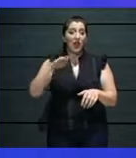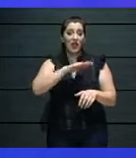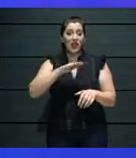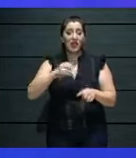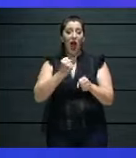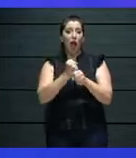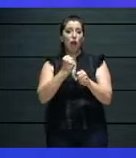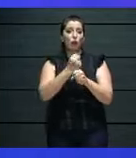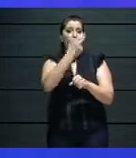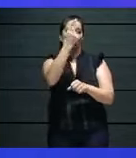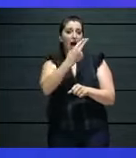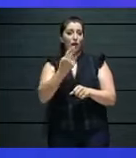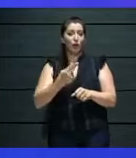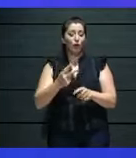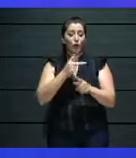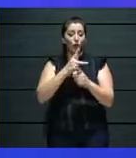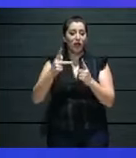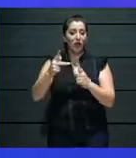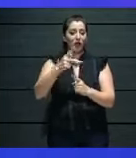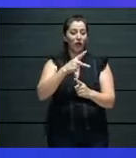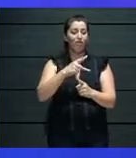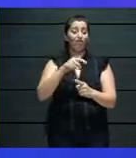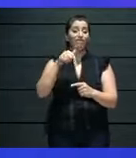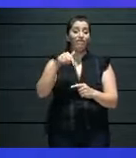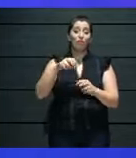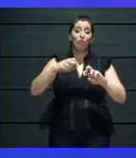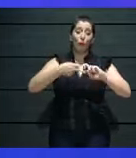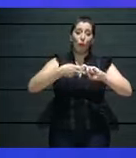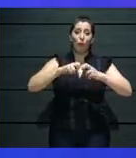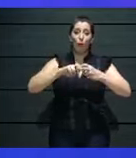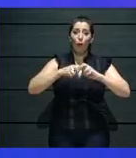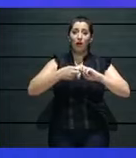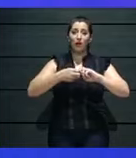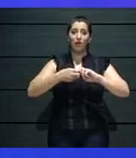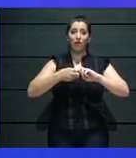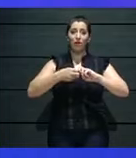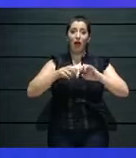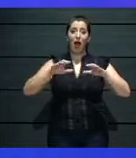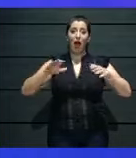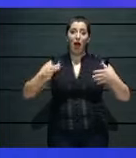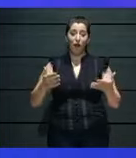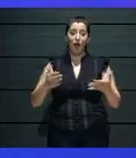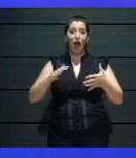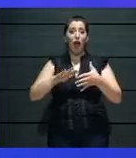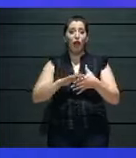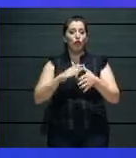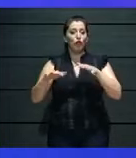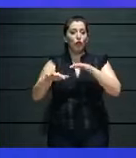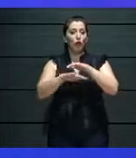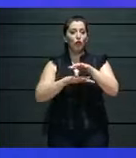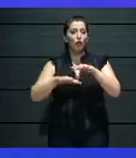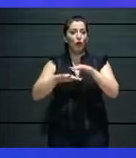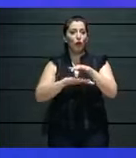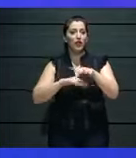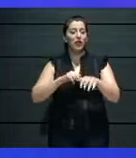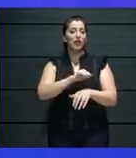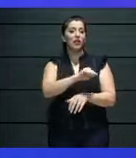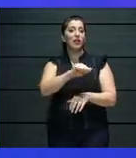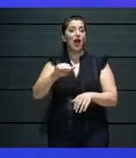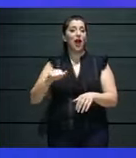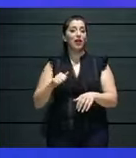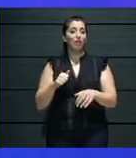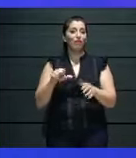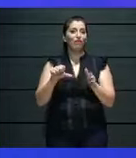I would like to announce, if you like, a revision of